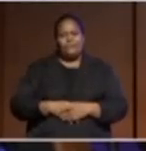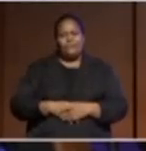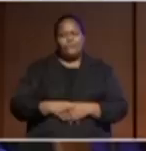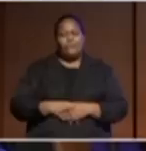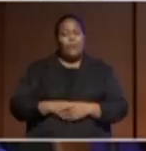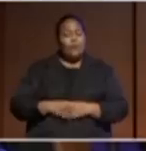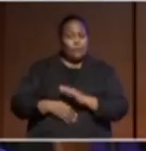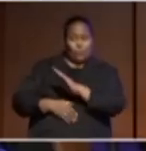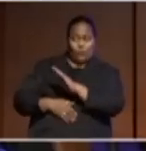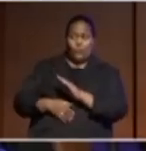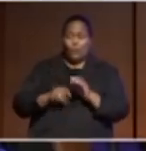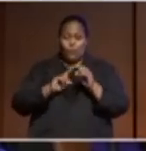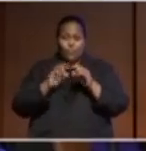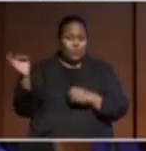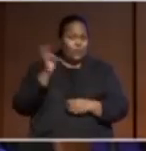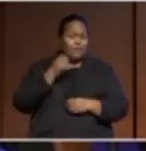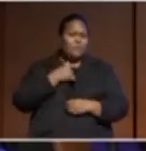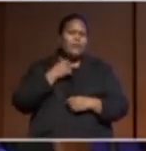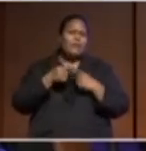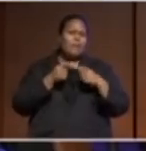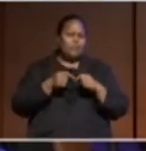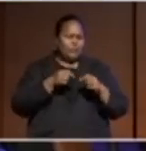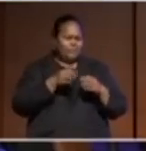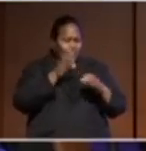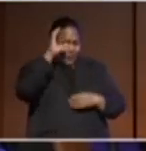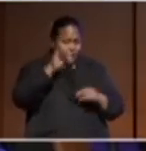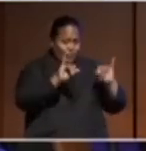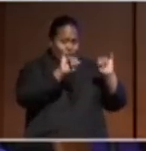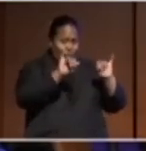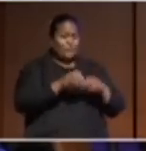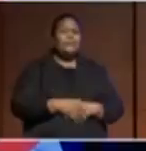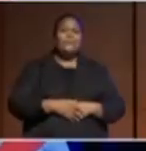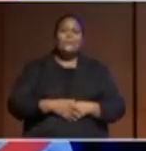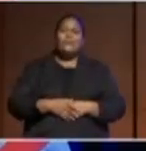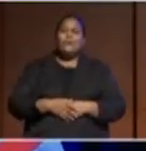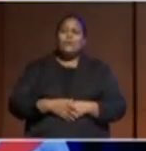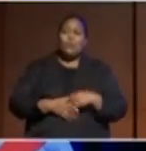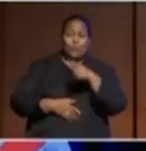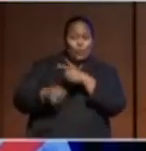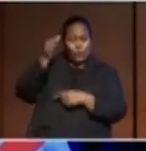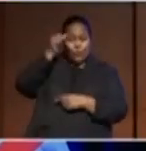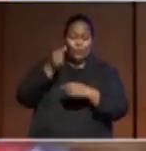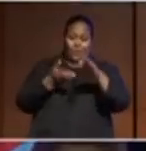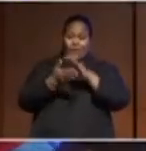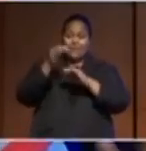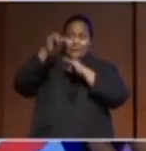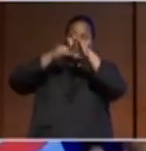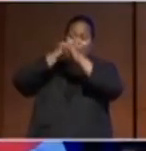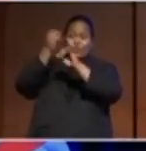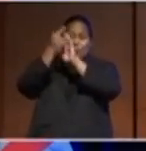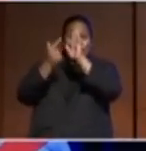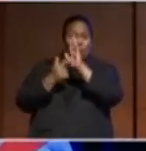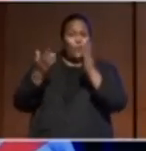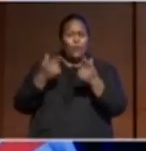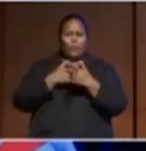statehood issue. As you know that under international law right now there is what you call the Montevideo